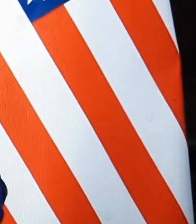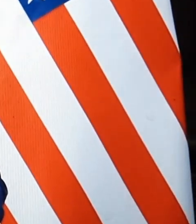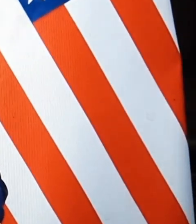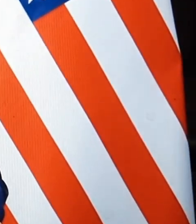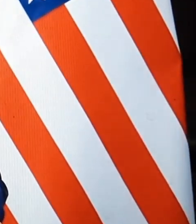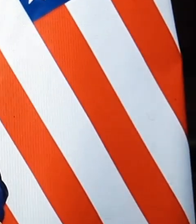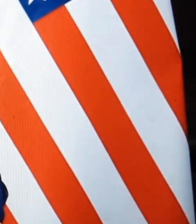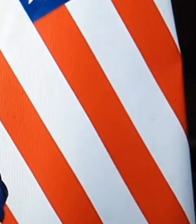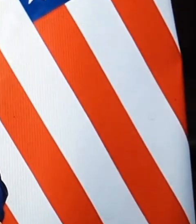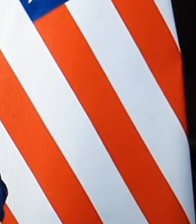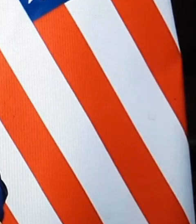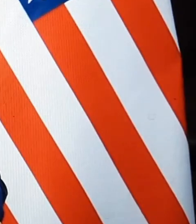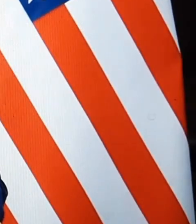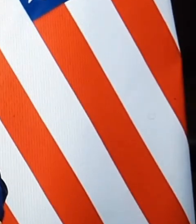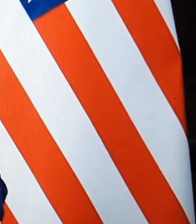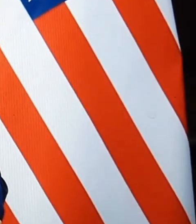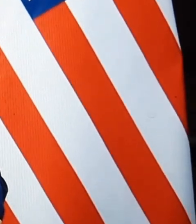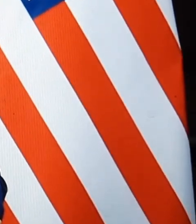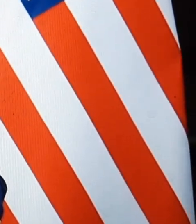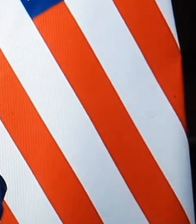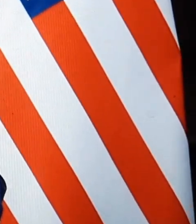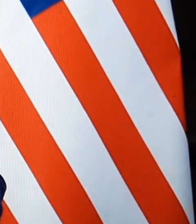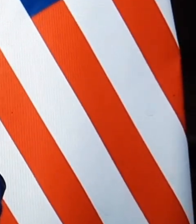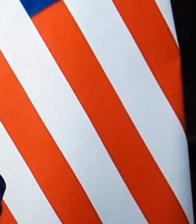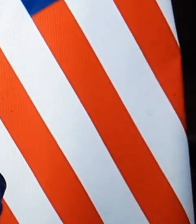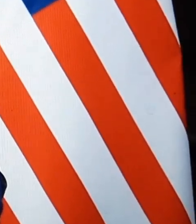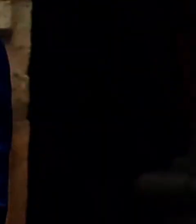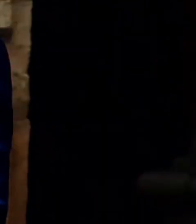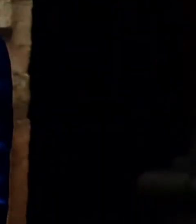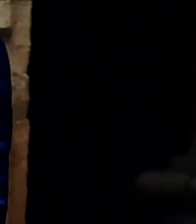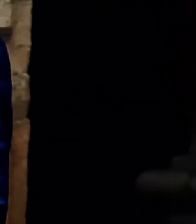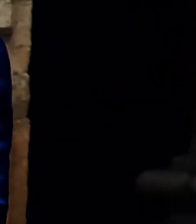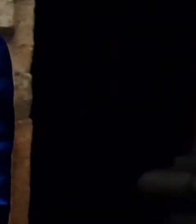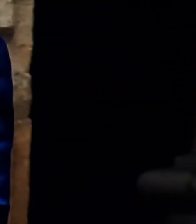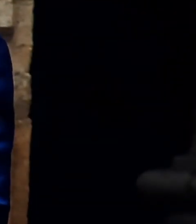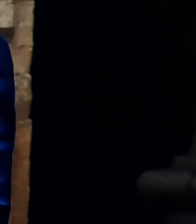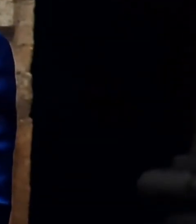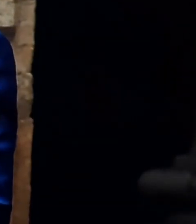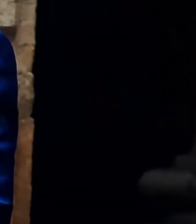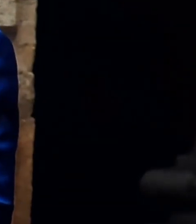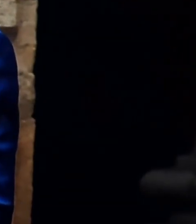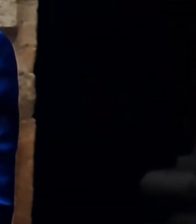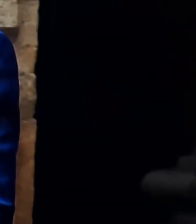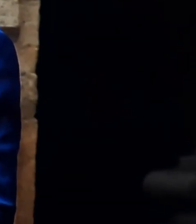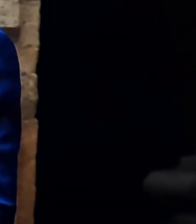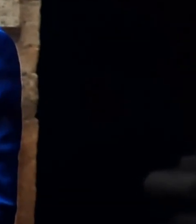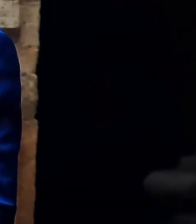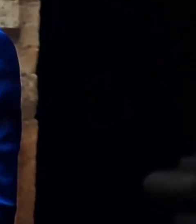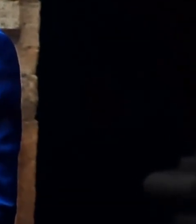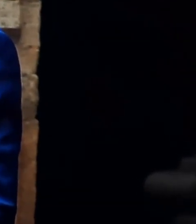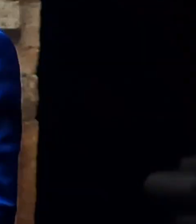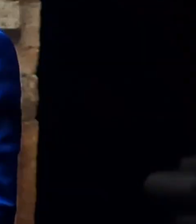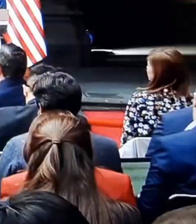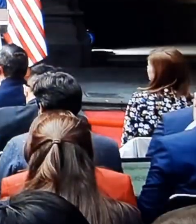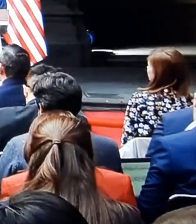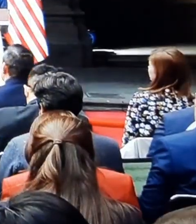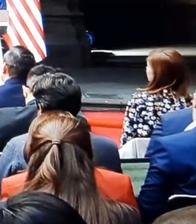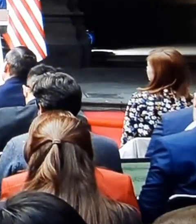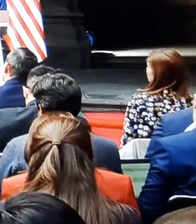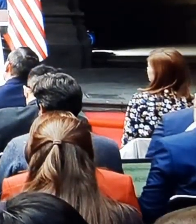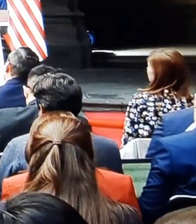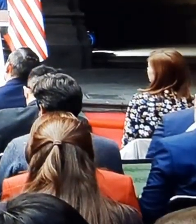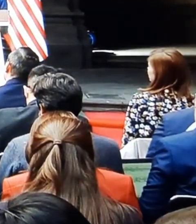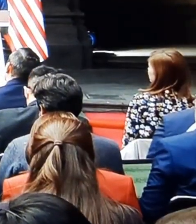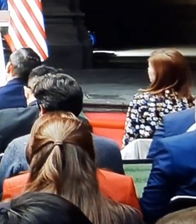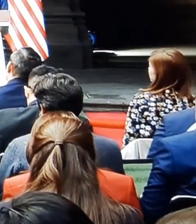we launched the idea of a regional-wide approach, a regional-wide approach to a regional-wide problem.